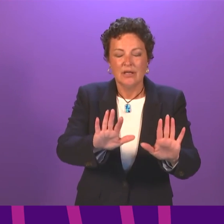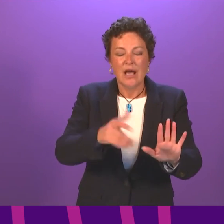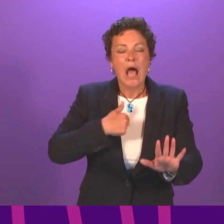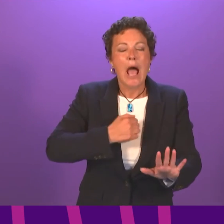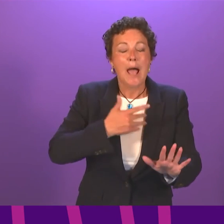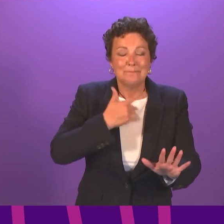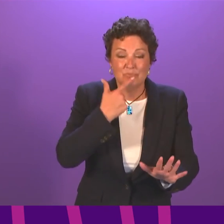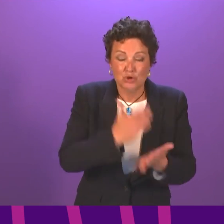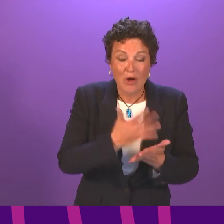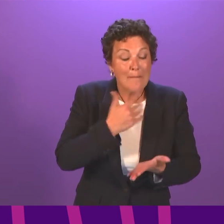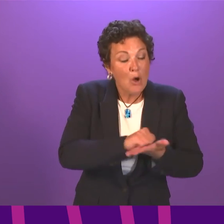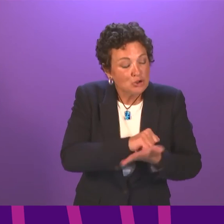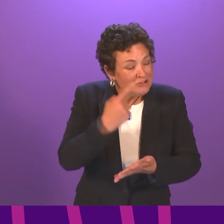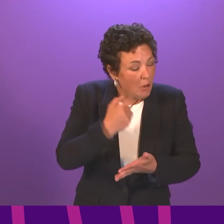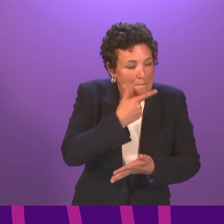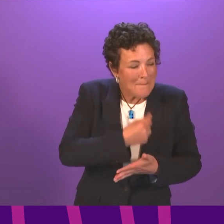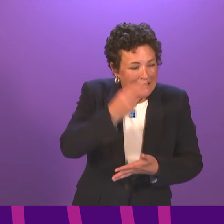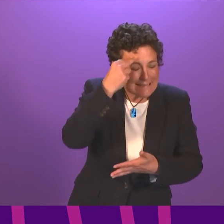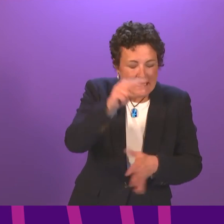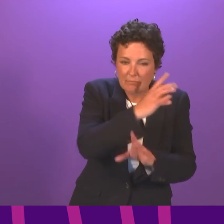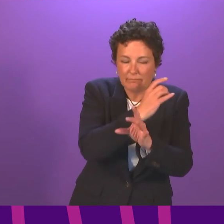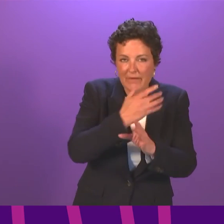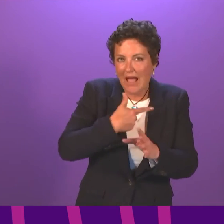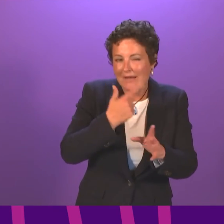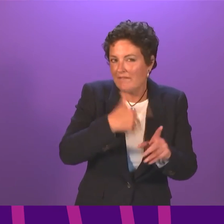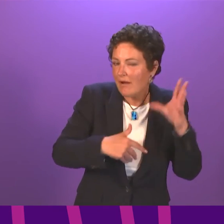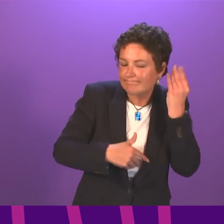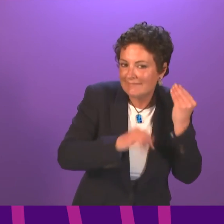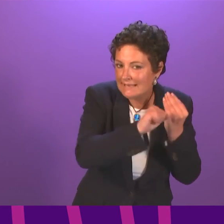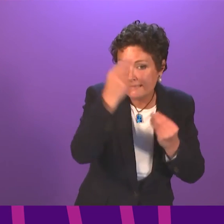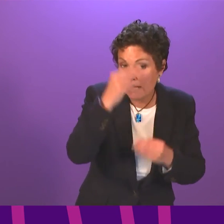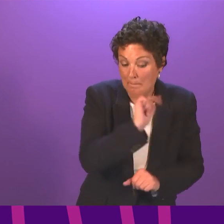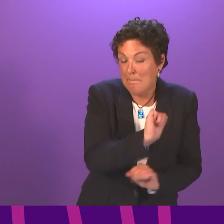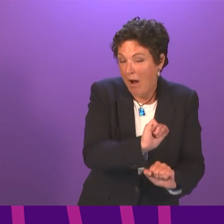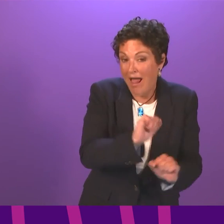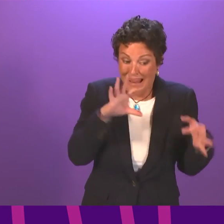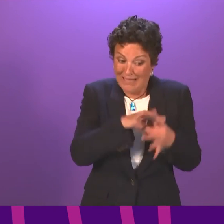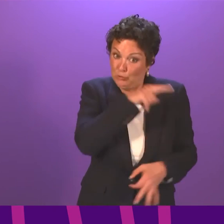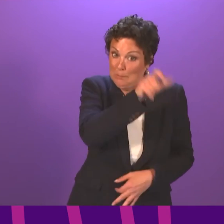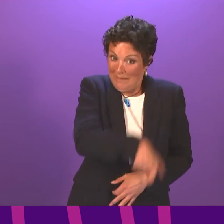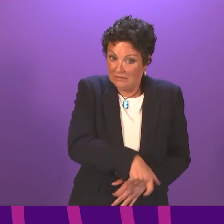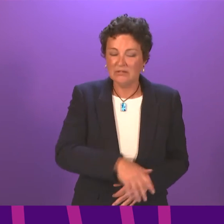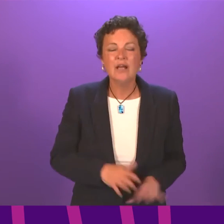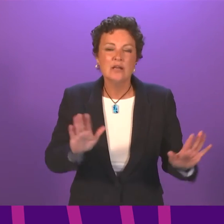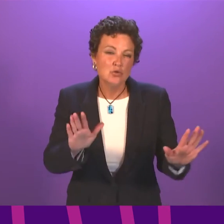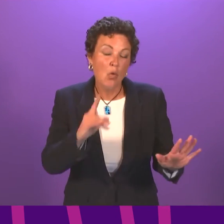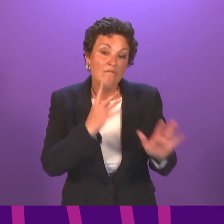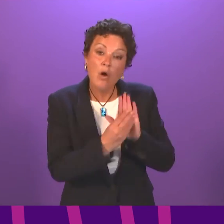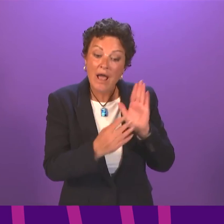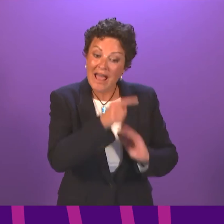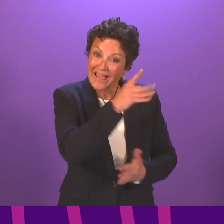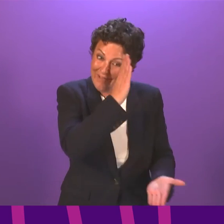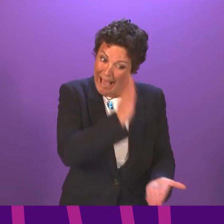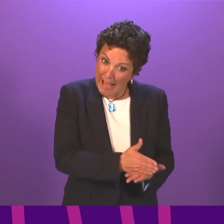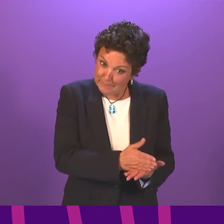didn't catch the young man's name that Anna Sarwar talked about. But in that case, if the fundamental issue here is